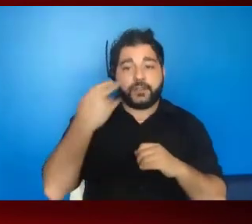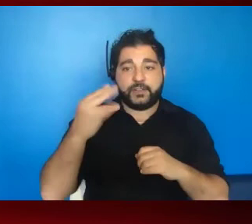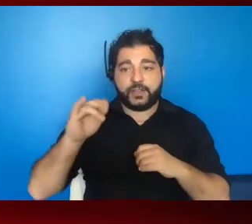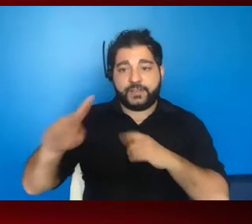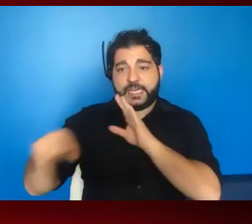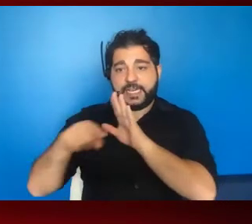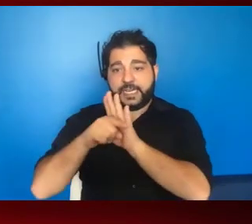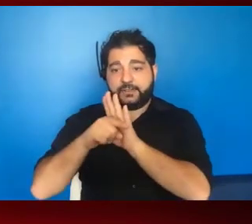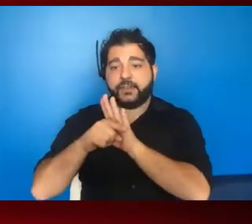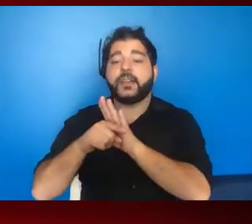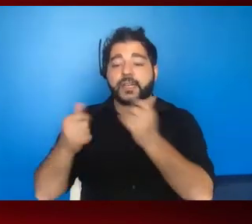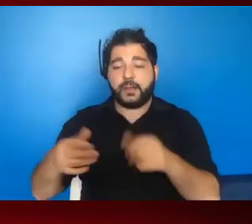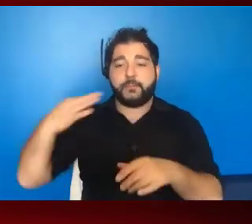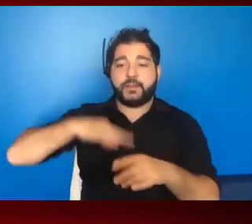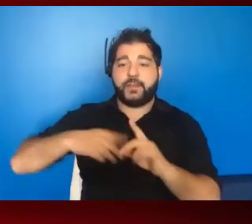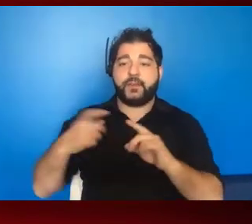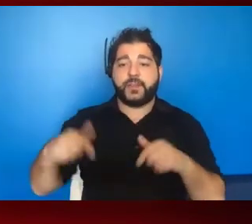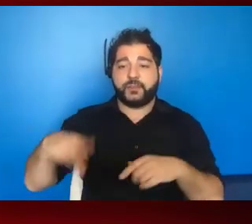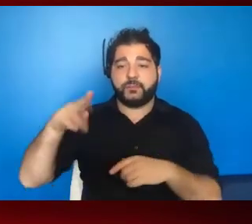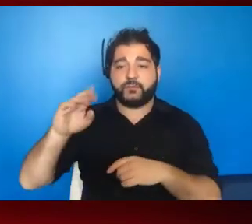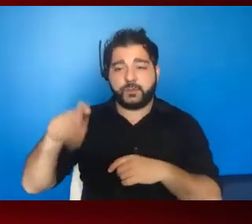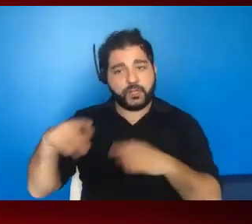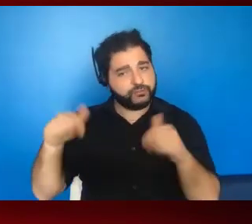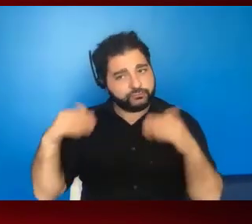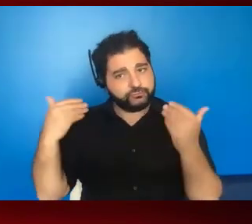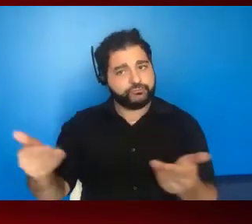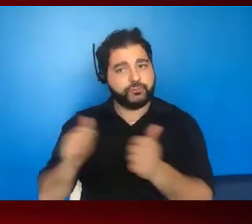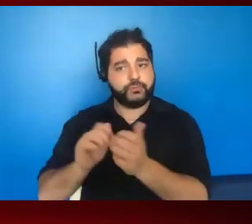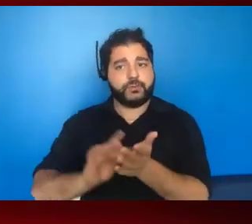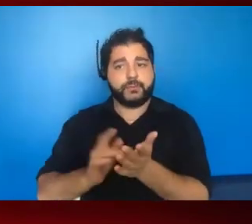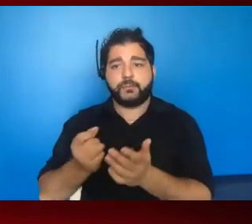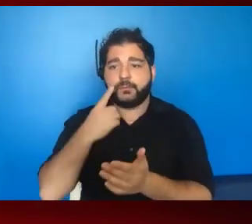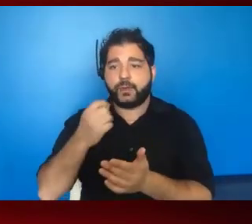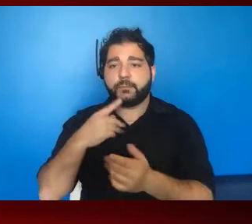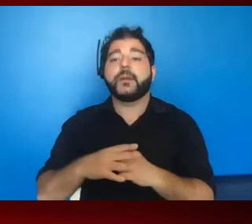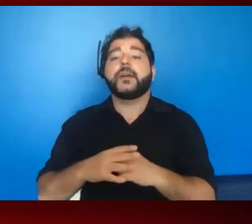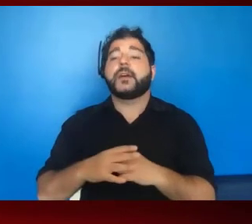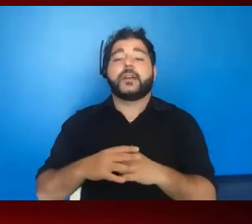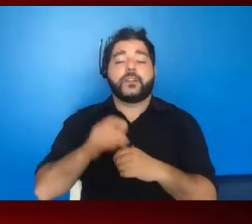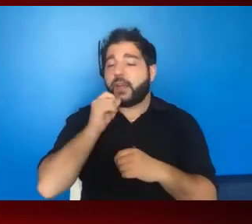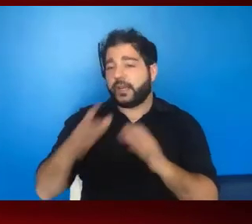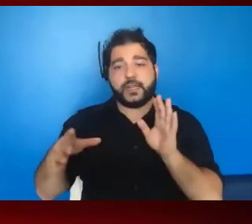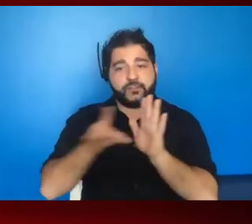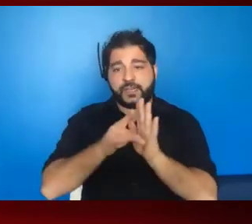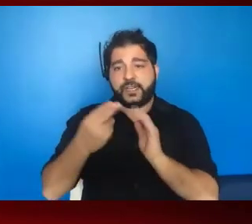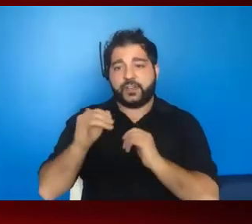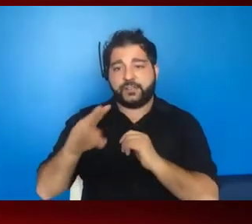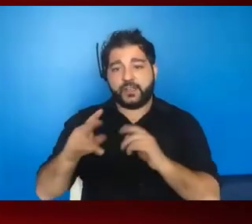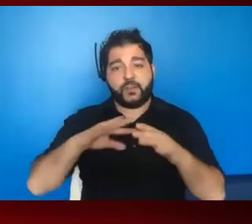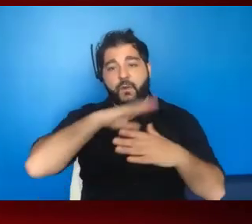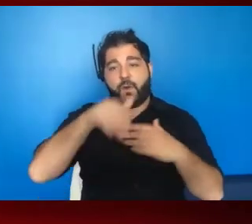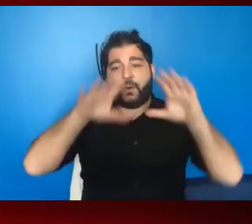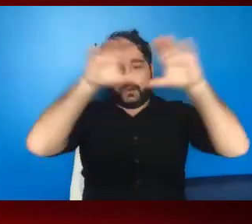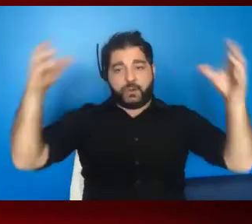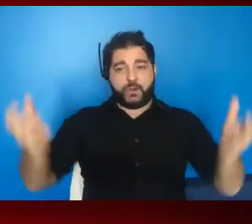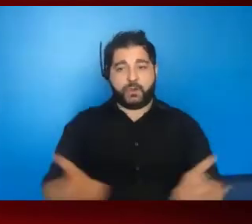and they could benefit from PrEP, they should go on PrEP and that means that they're very unlikely to get HIV. When you put all this together, it just